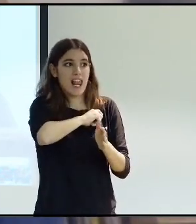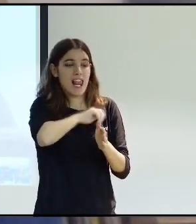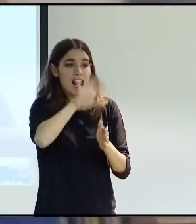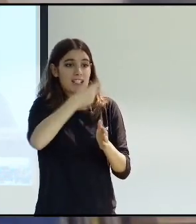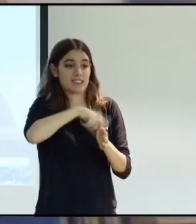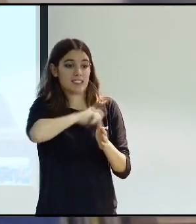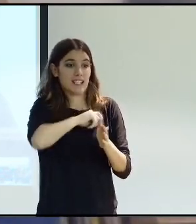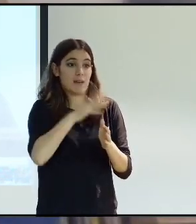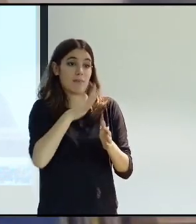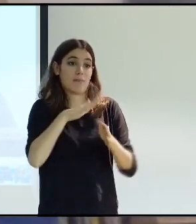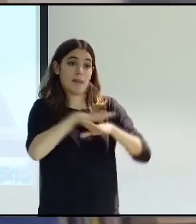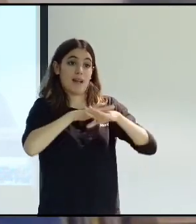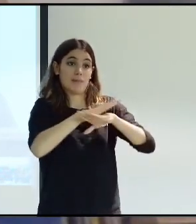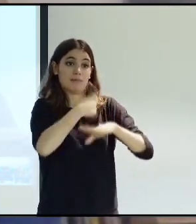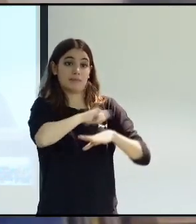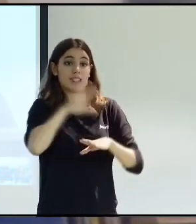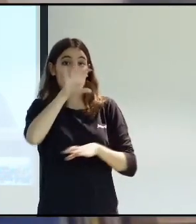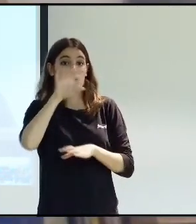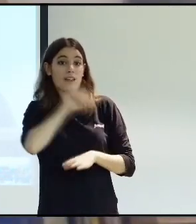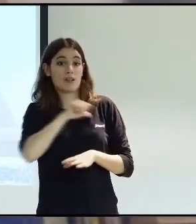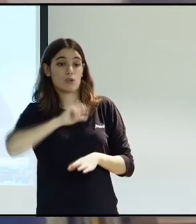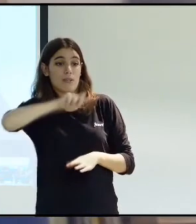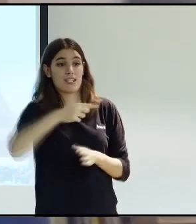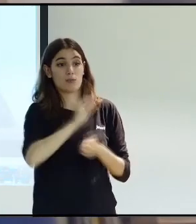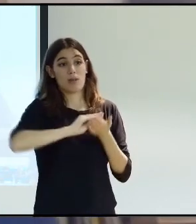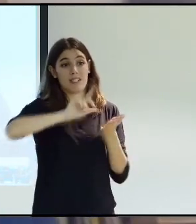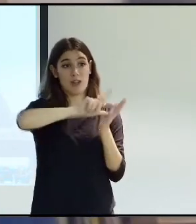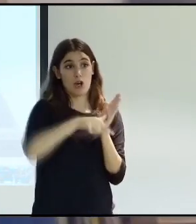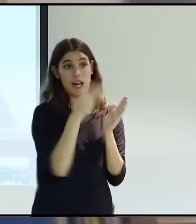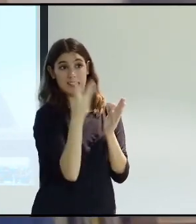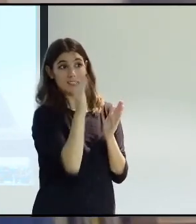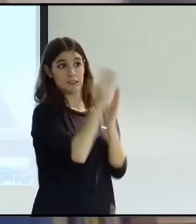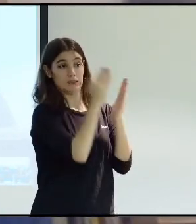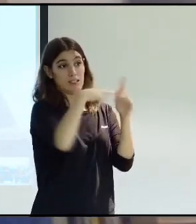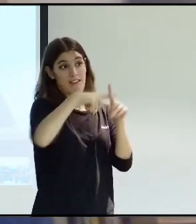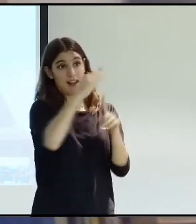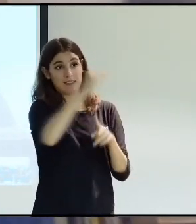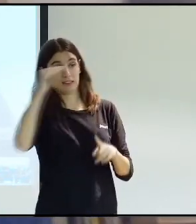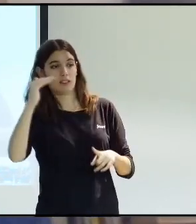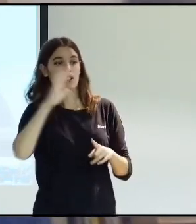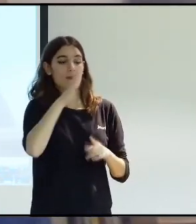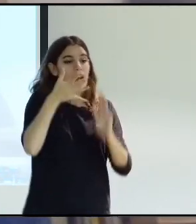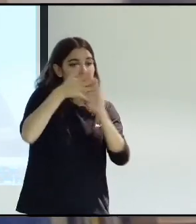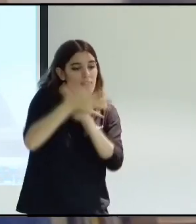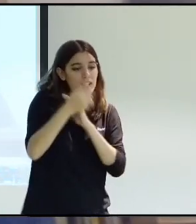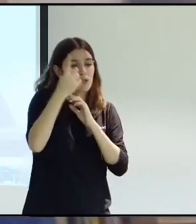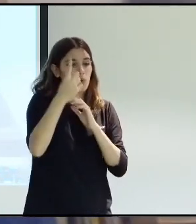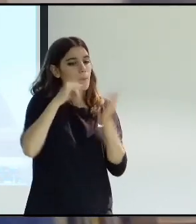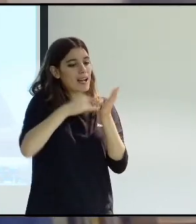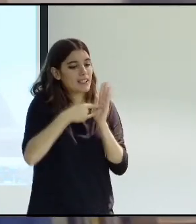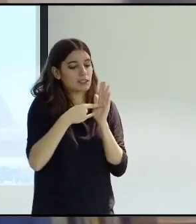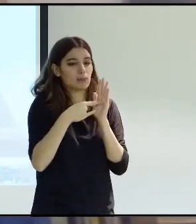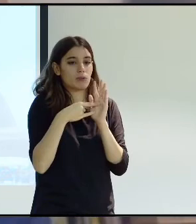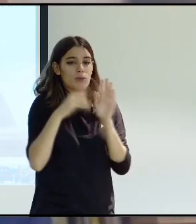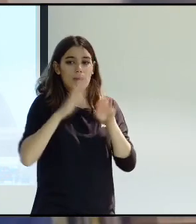which sends the funds to the autonomous communities, whereby